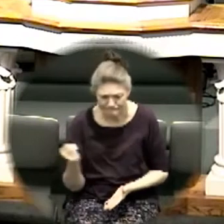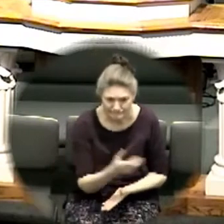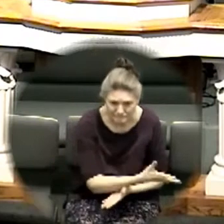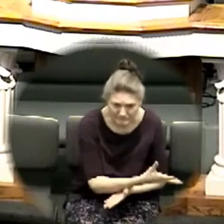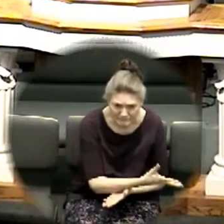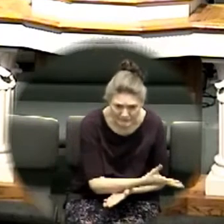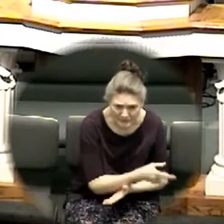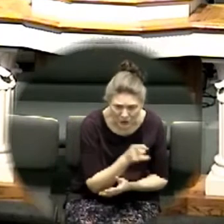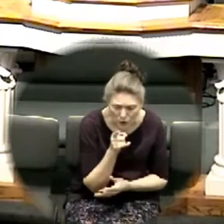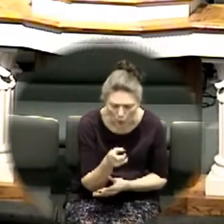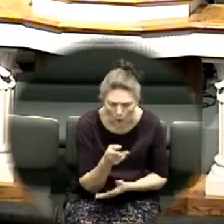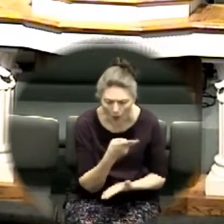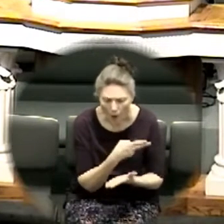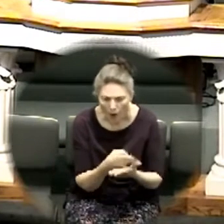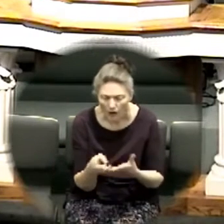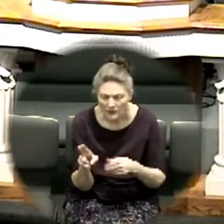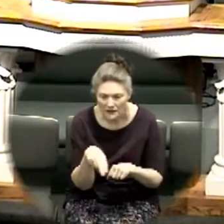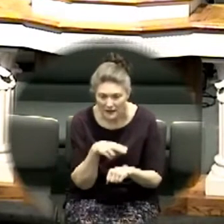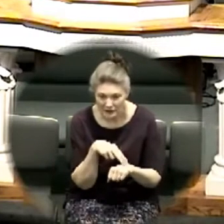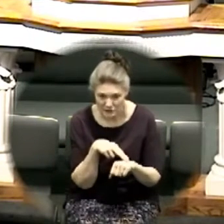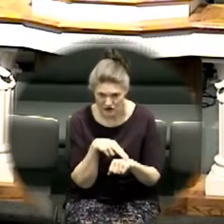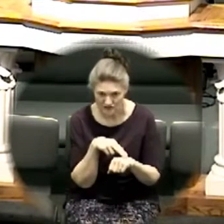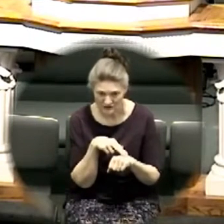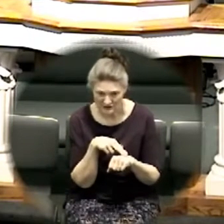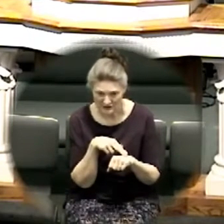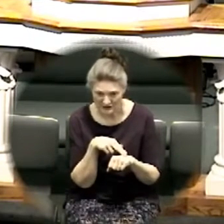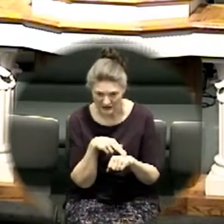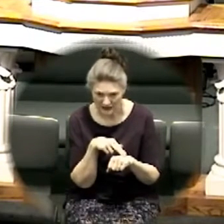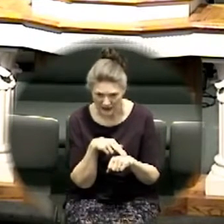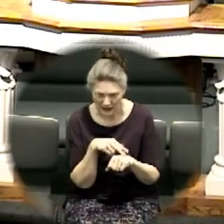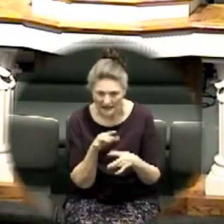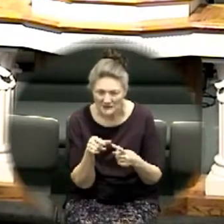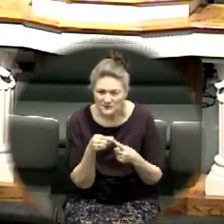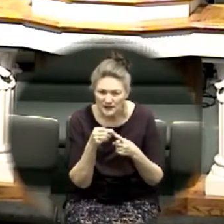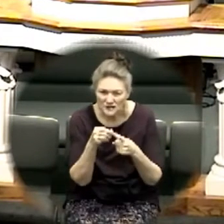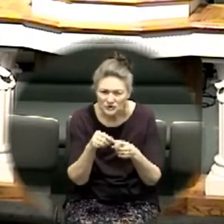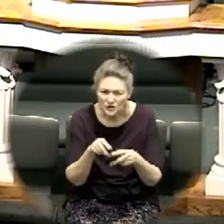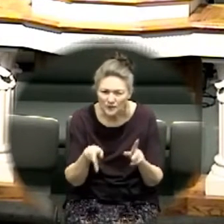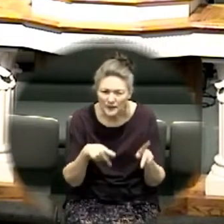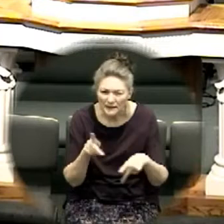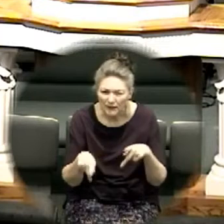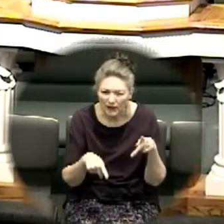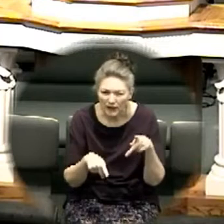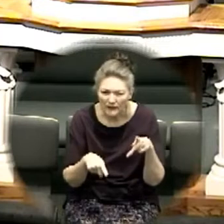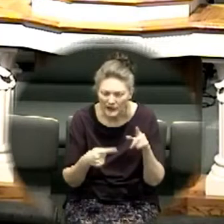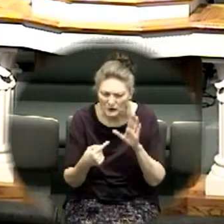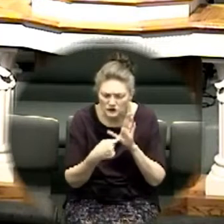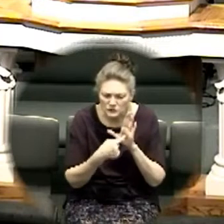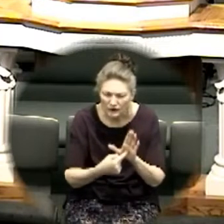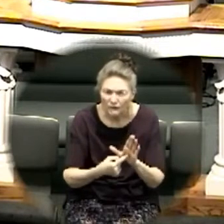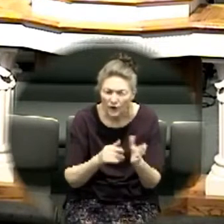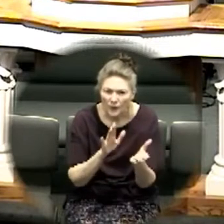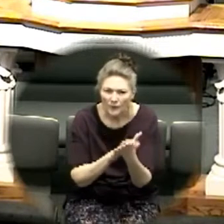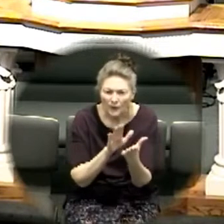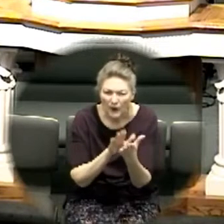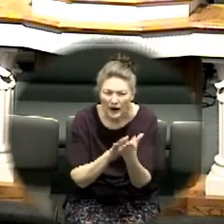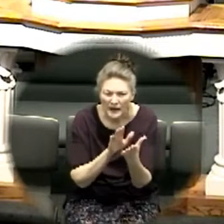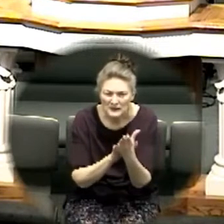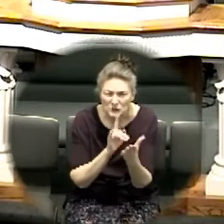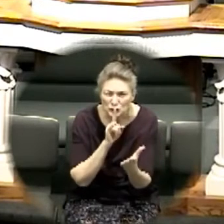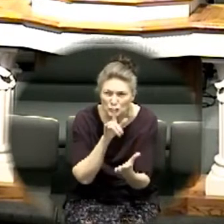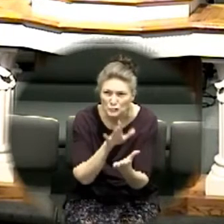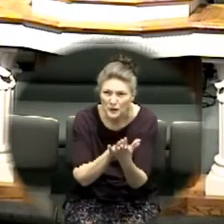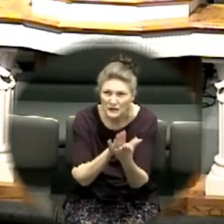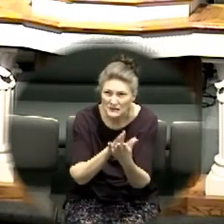and everyone says amen that you should show forth the praises of him who have called you